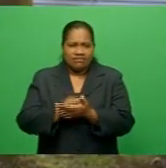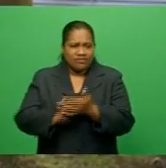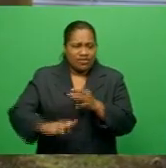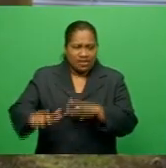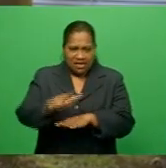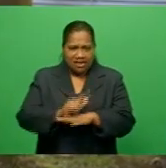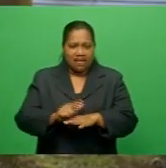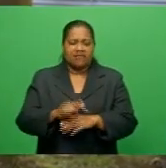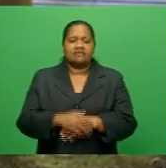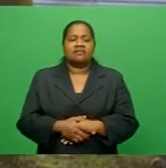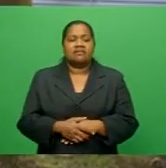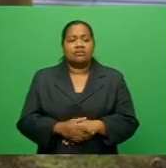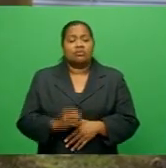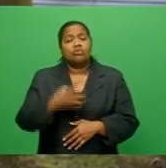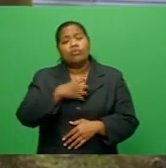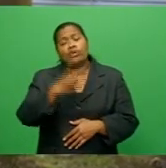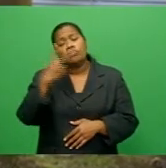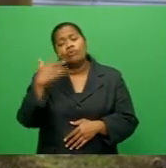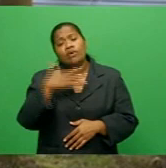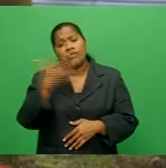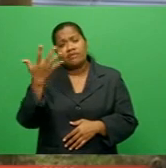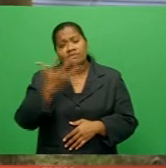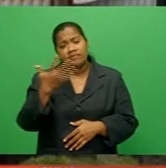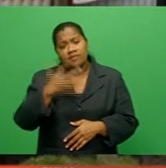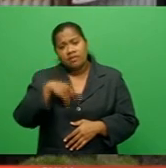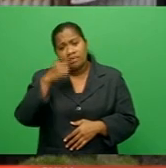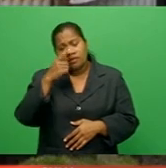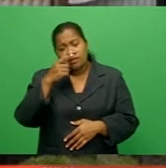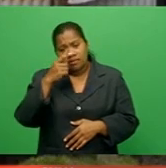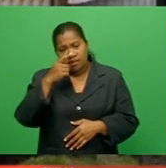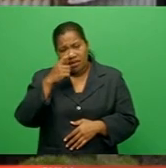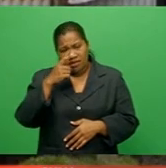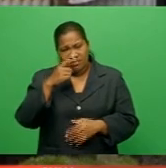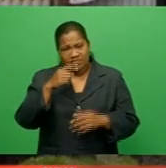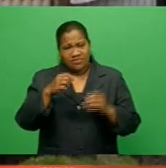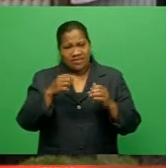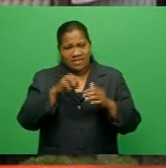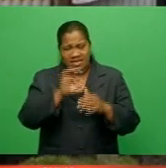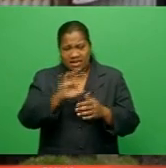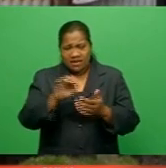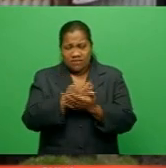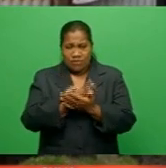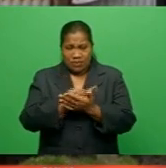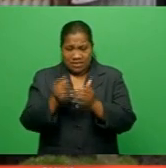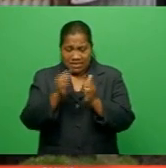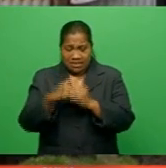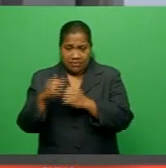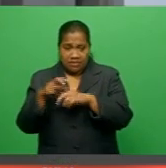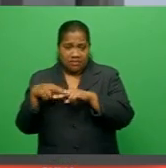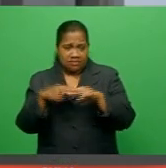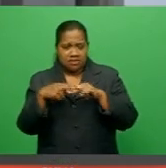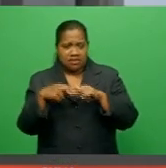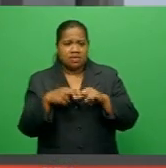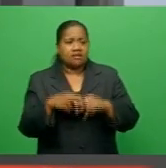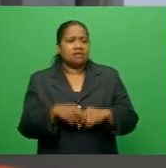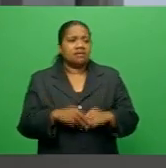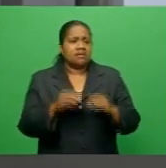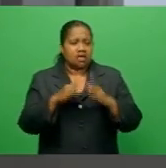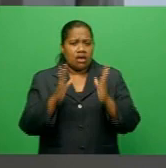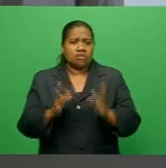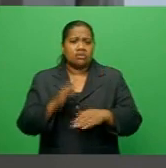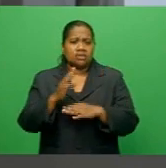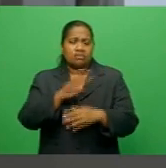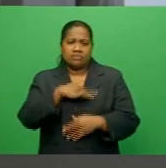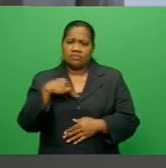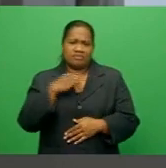There are more than 250 informal settlements in Fiji and with only 44 development leases, the housing ministry does not